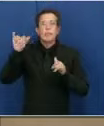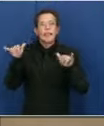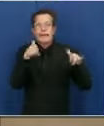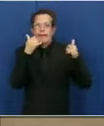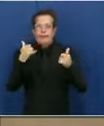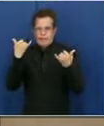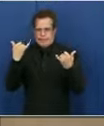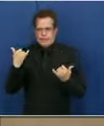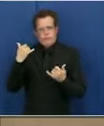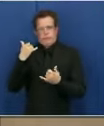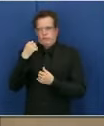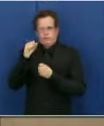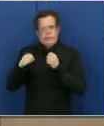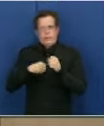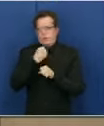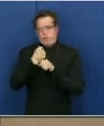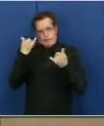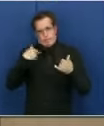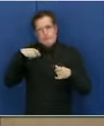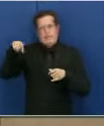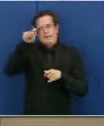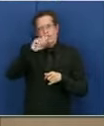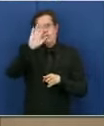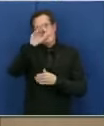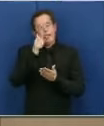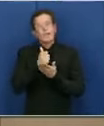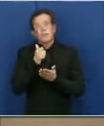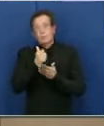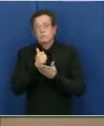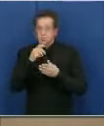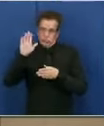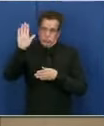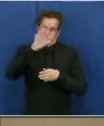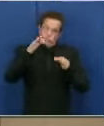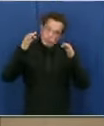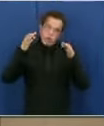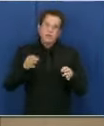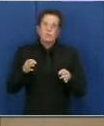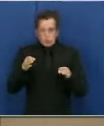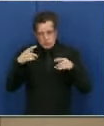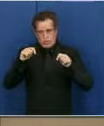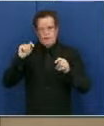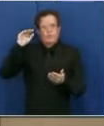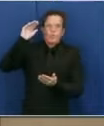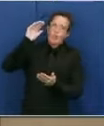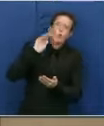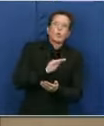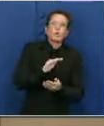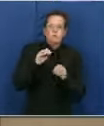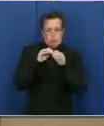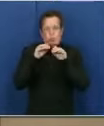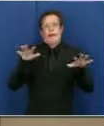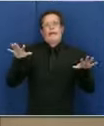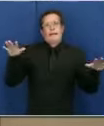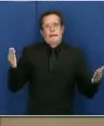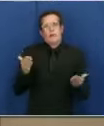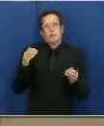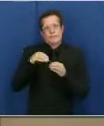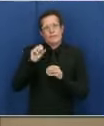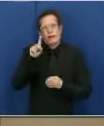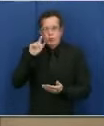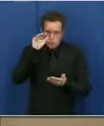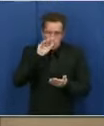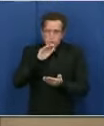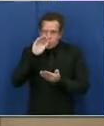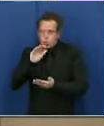season. We have to come together as a community and we have to take decisive action to slow the spread in our communities. And so we